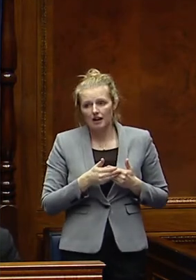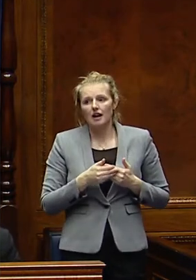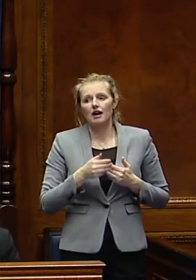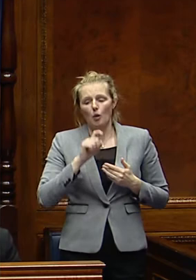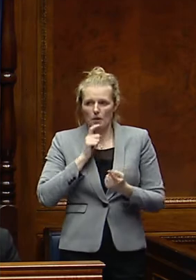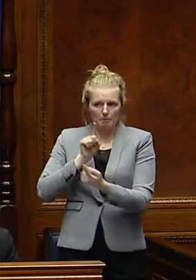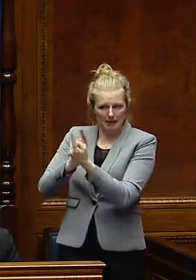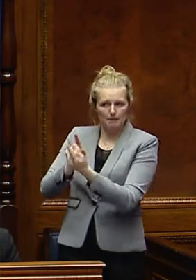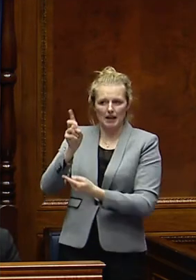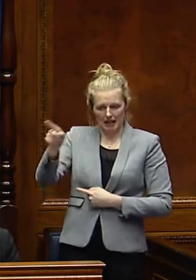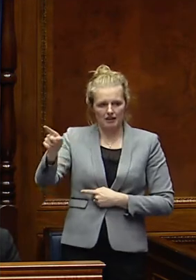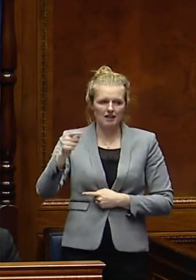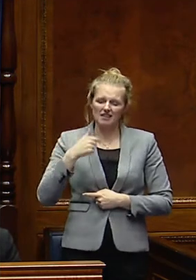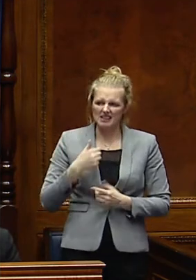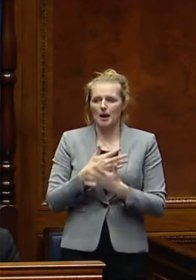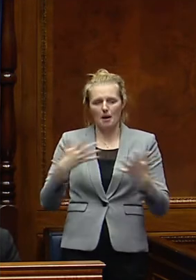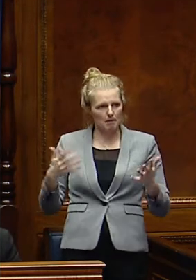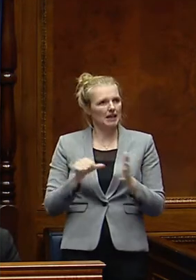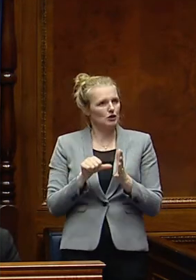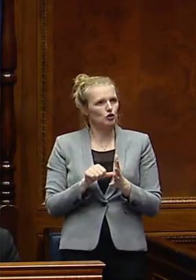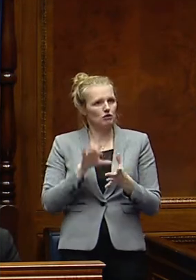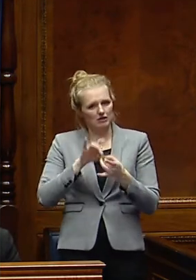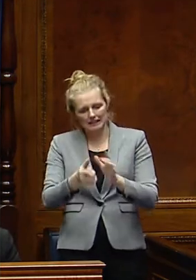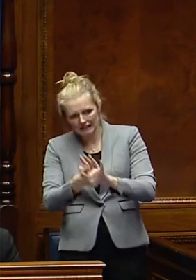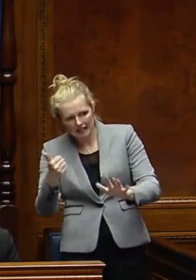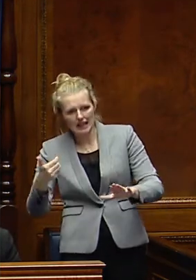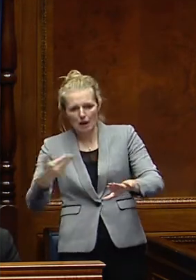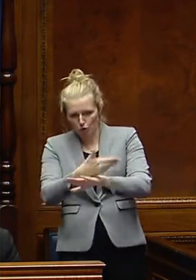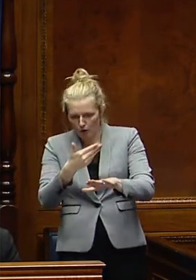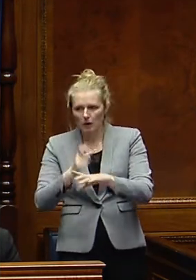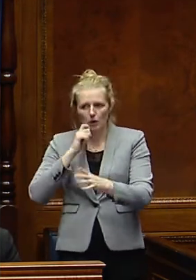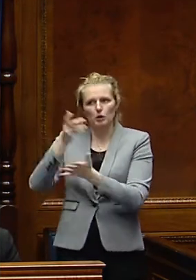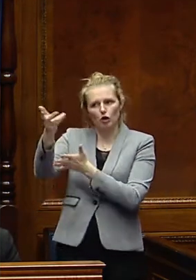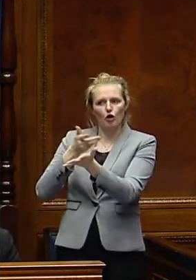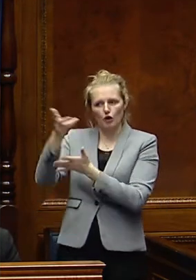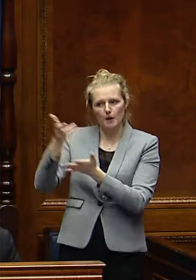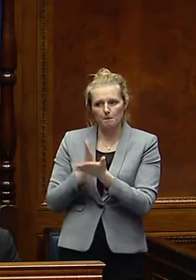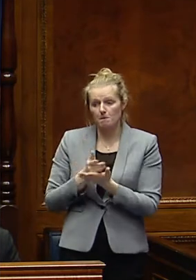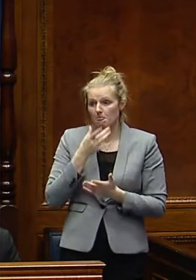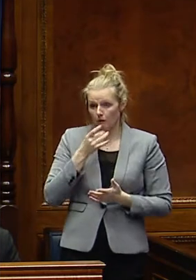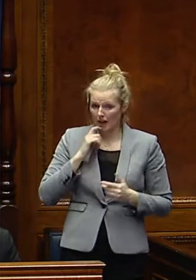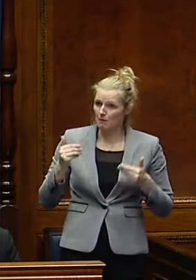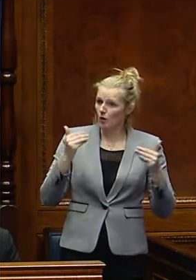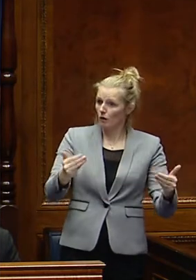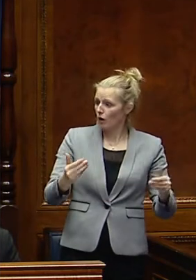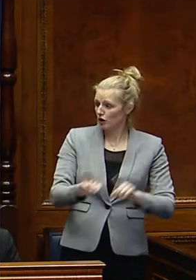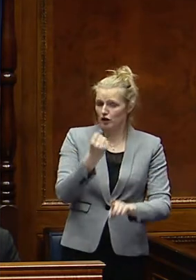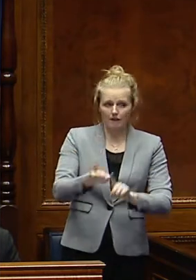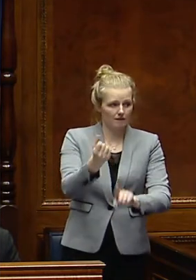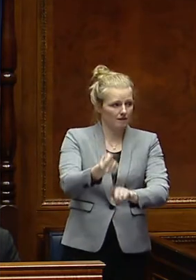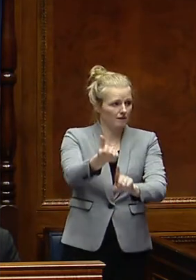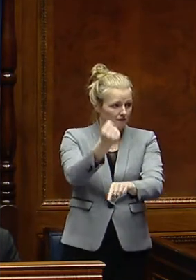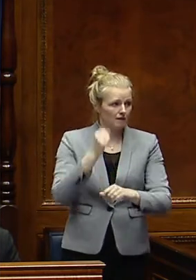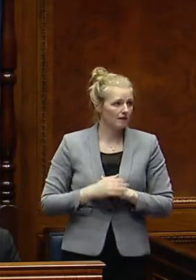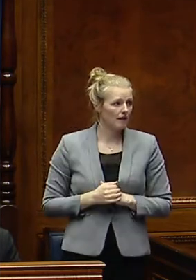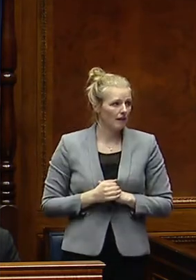the issues around also the skills and employability agenda that we will be discussing in the time ahead. So hopefully we can move forward on these issues cross